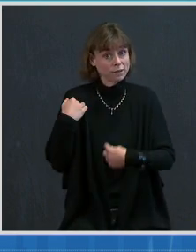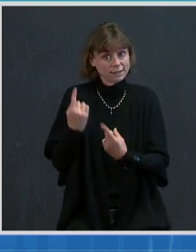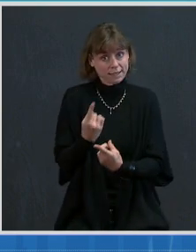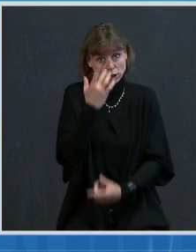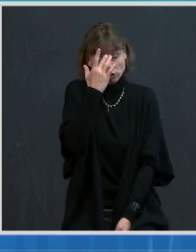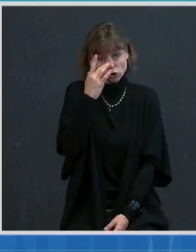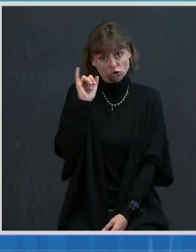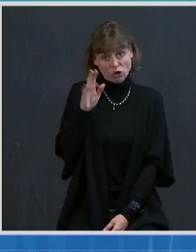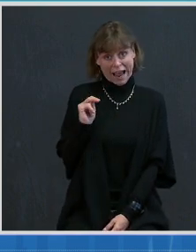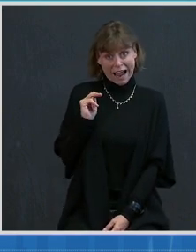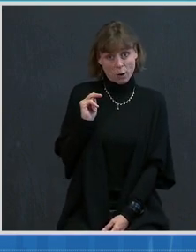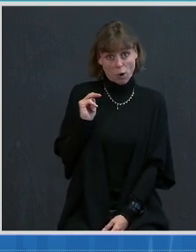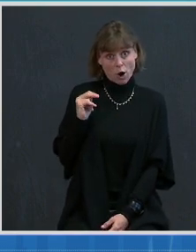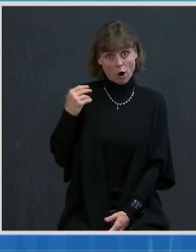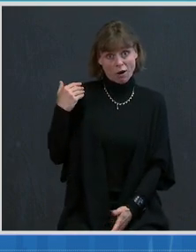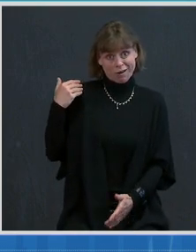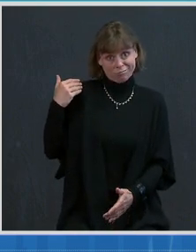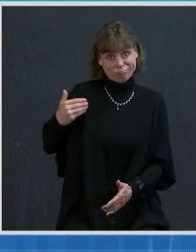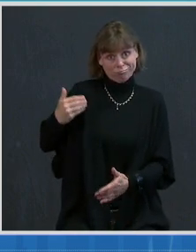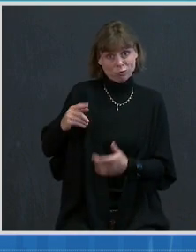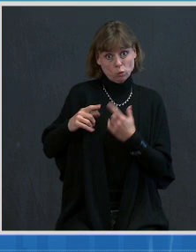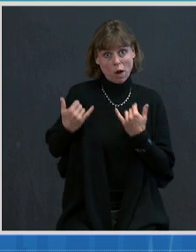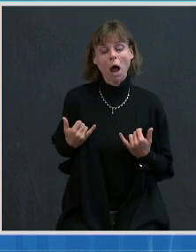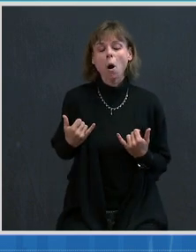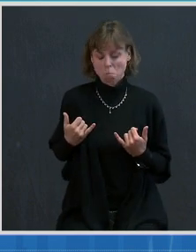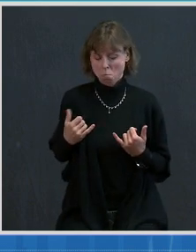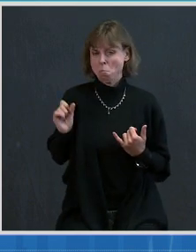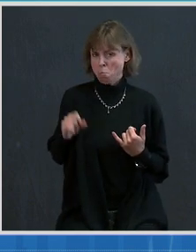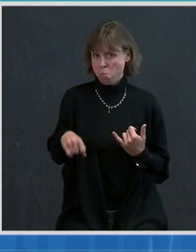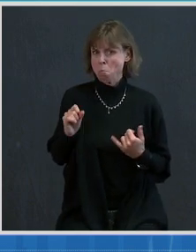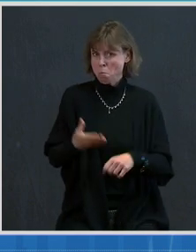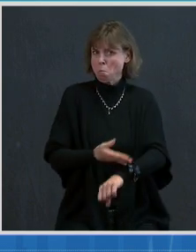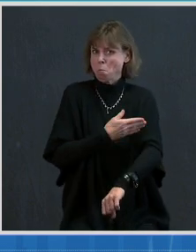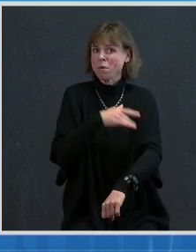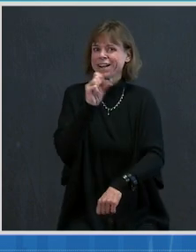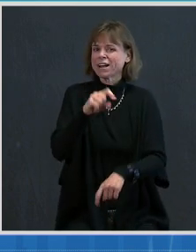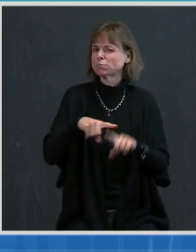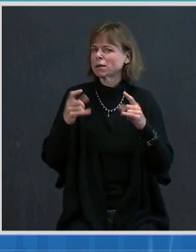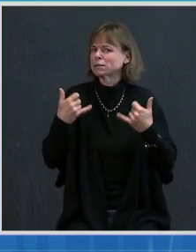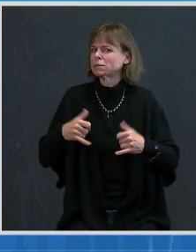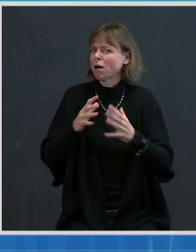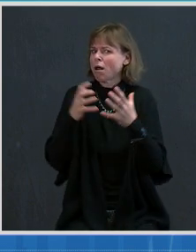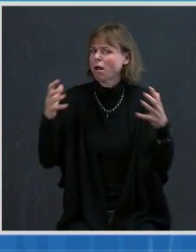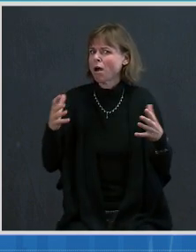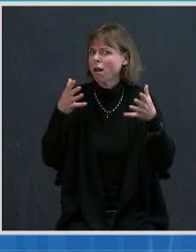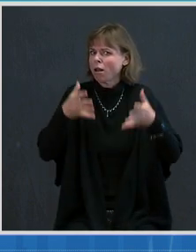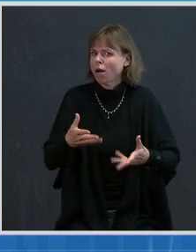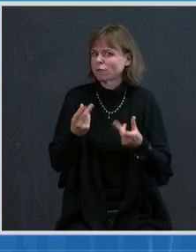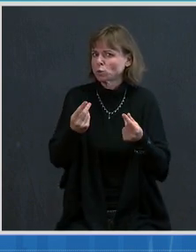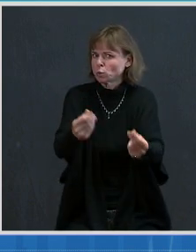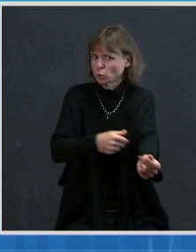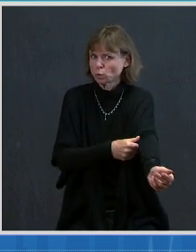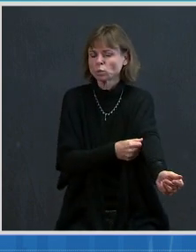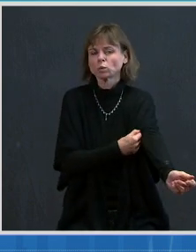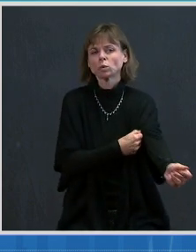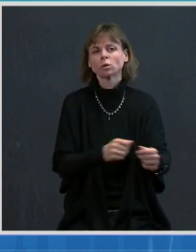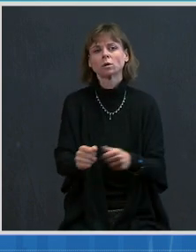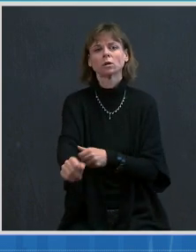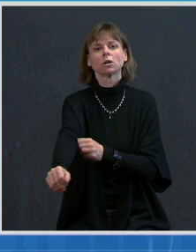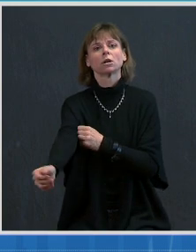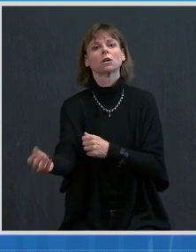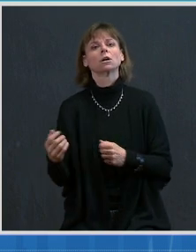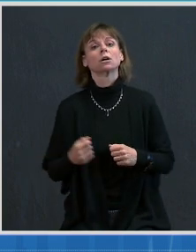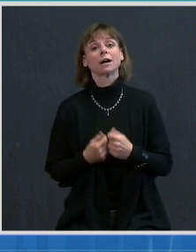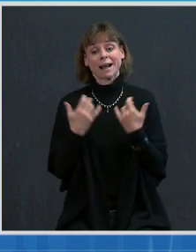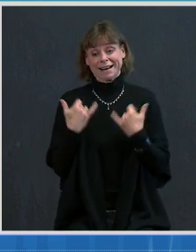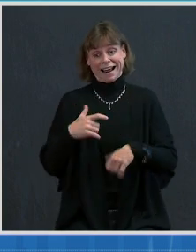but we still have much work to do. In some parts of the country, the weather has started to warm up, and with the clocks changed this weekend,